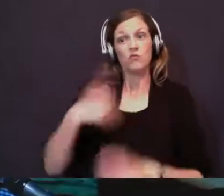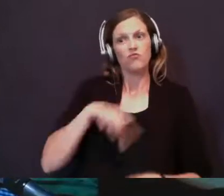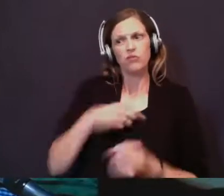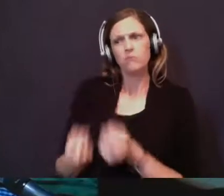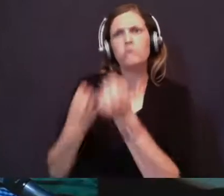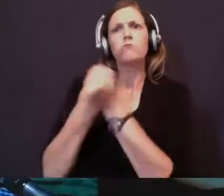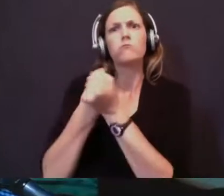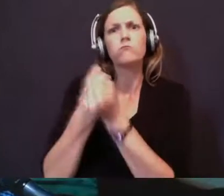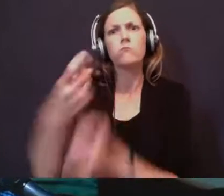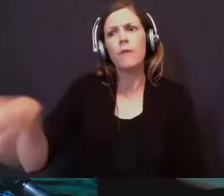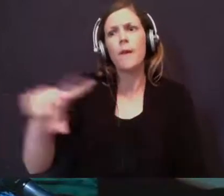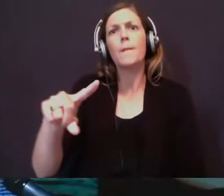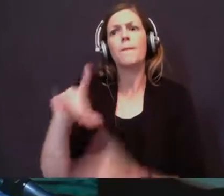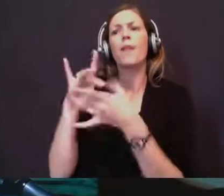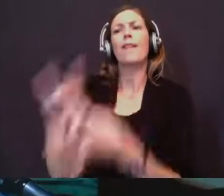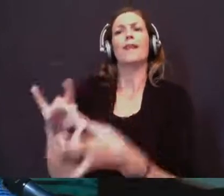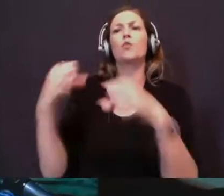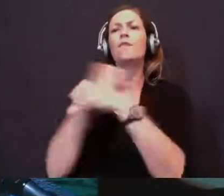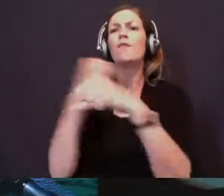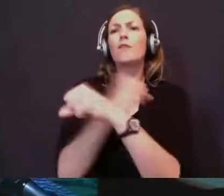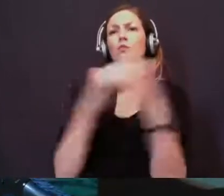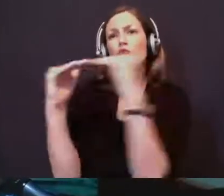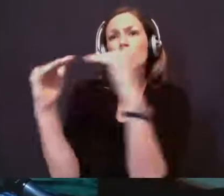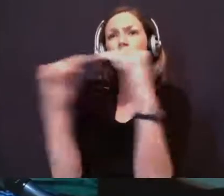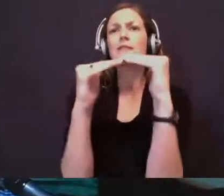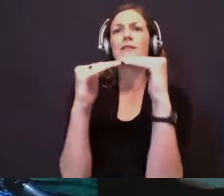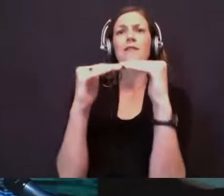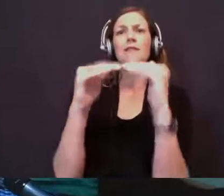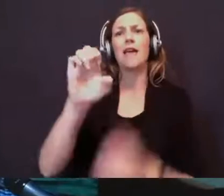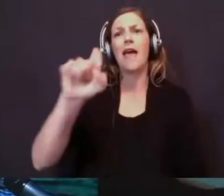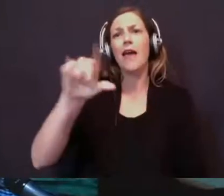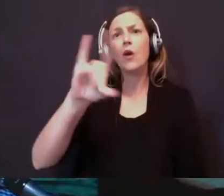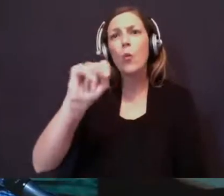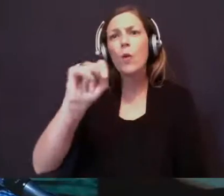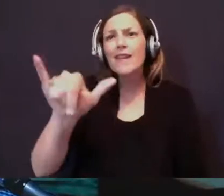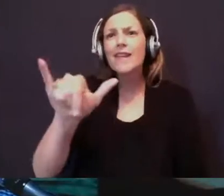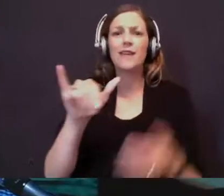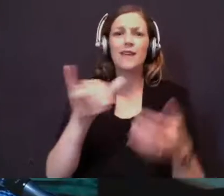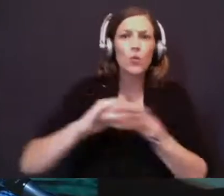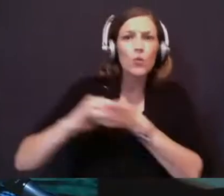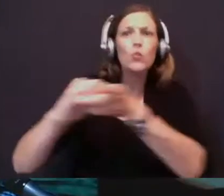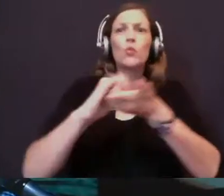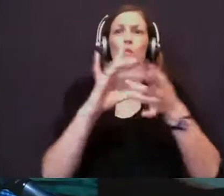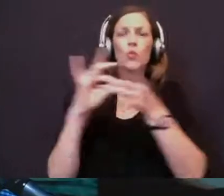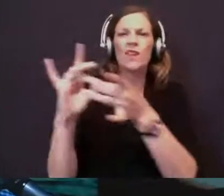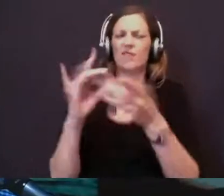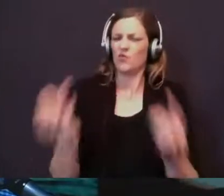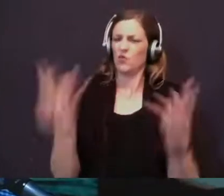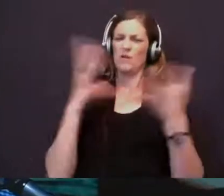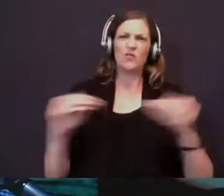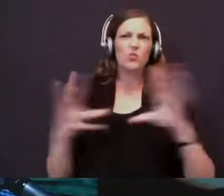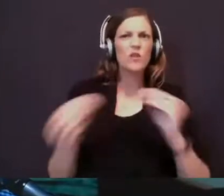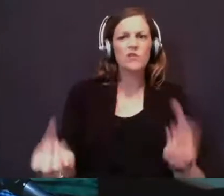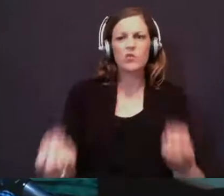as it relates to fighting for justice, equity, and unity. There have been way too many stories with too many names that have been